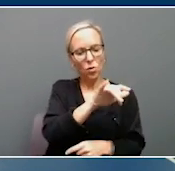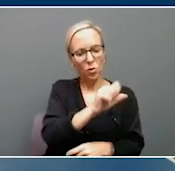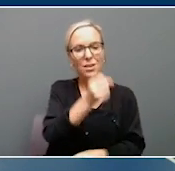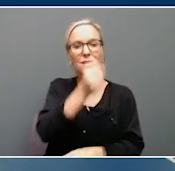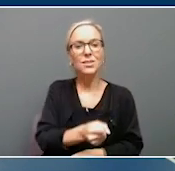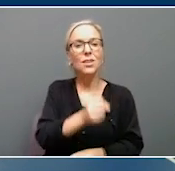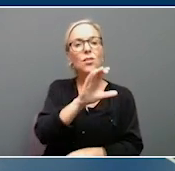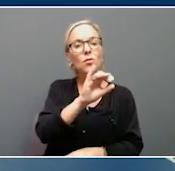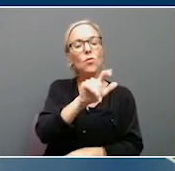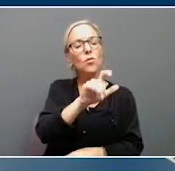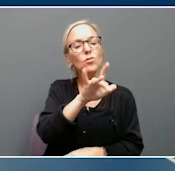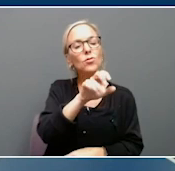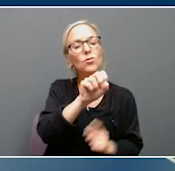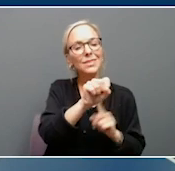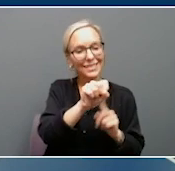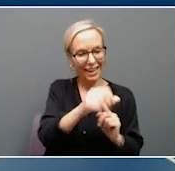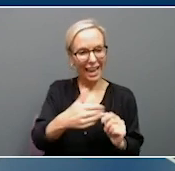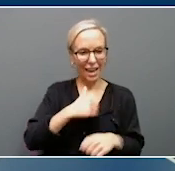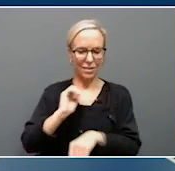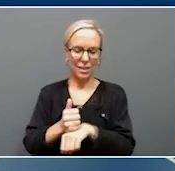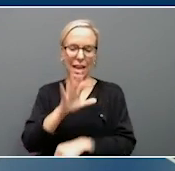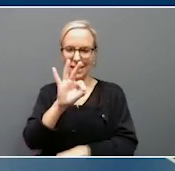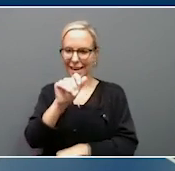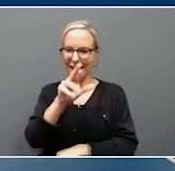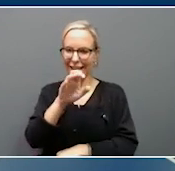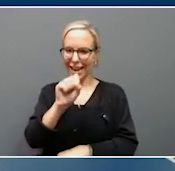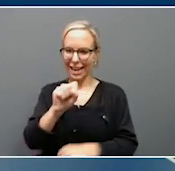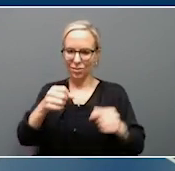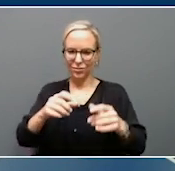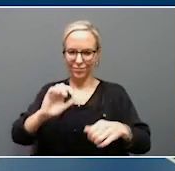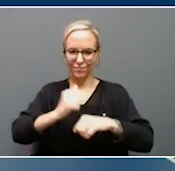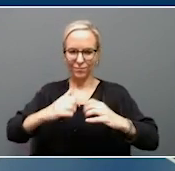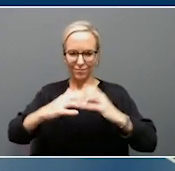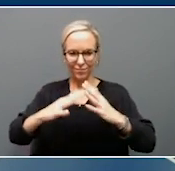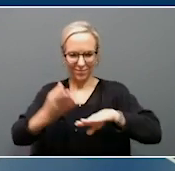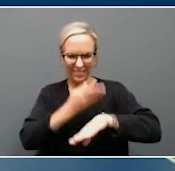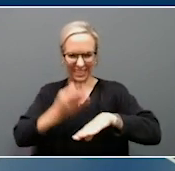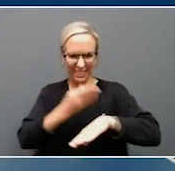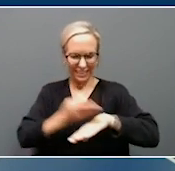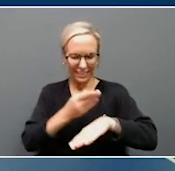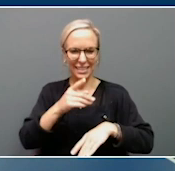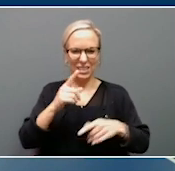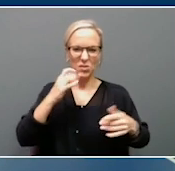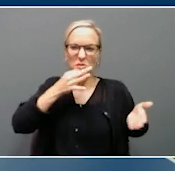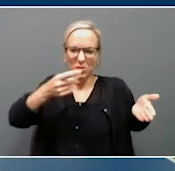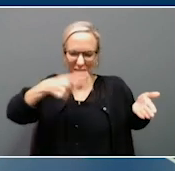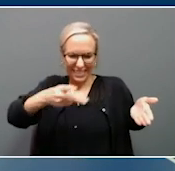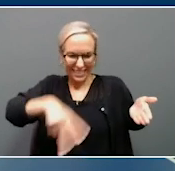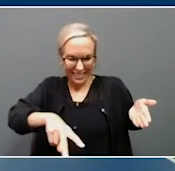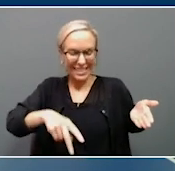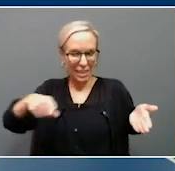locate on over nine acres in Warren County, with construction beginning in the coming weeks. They're not waiting. And they look to be completed